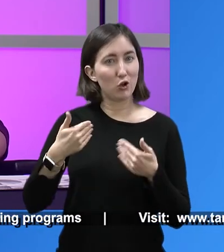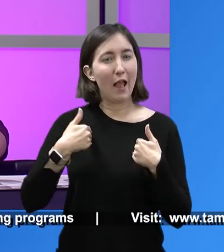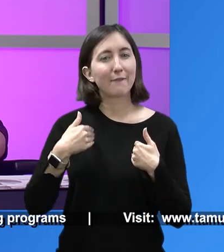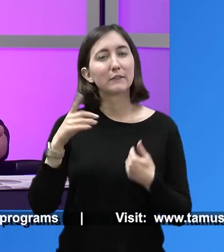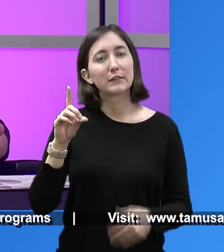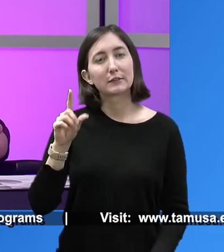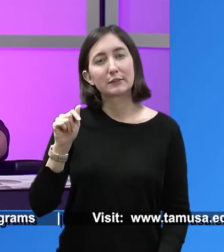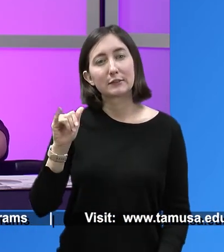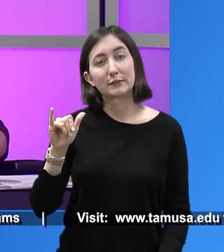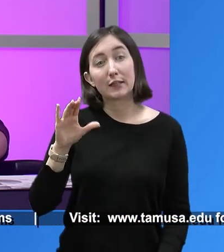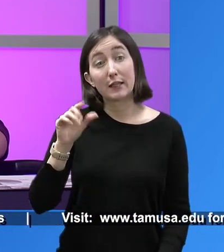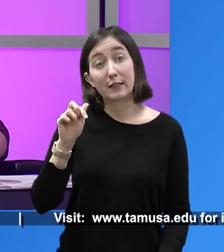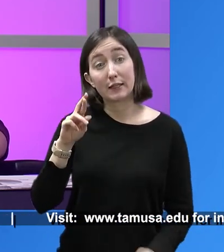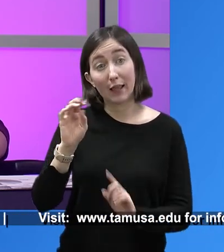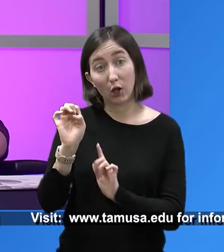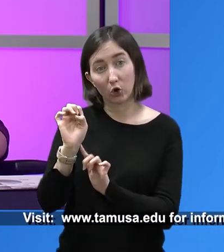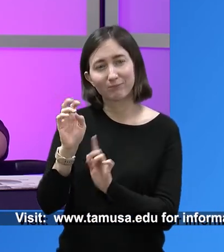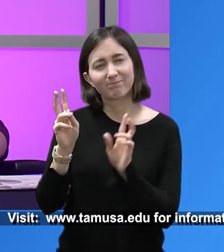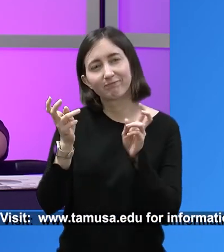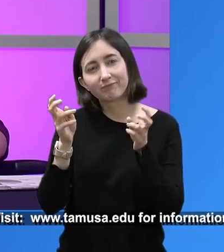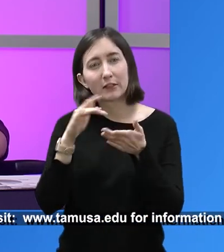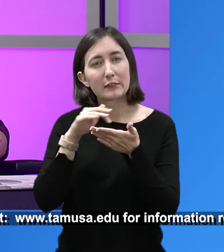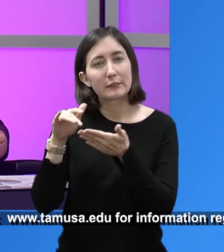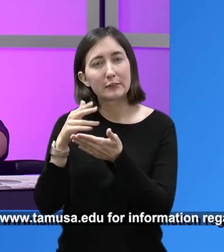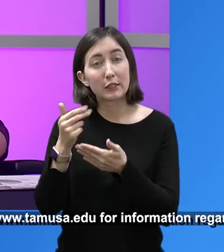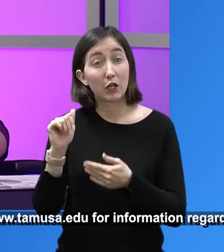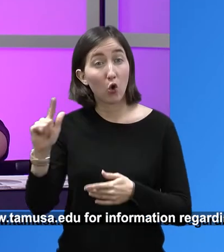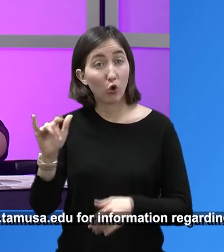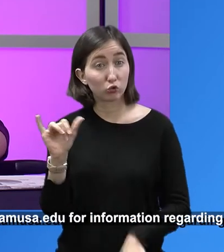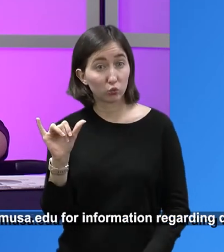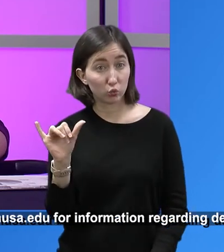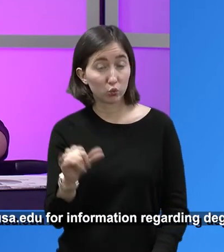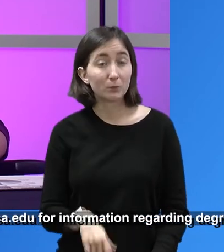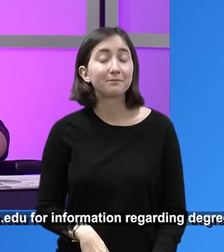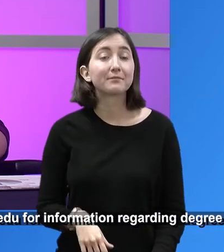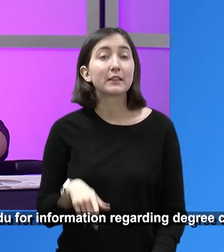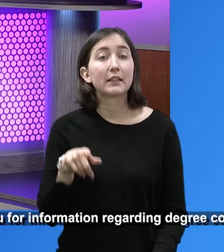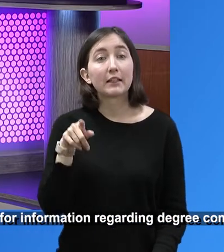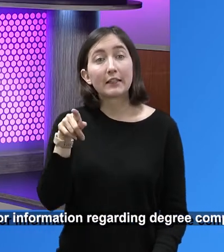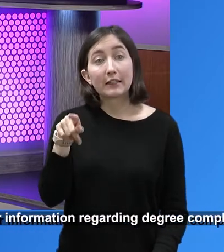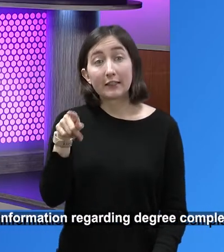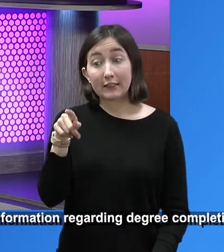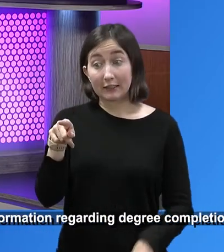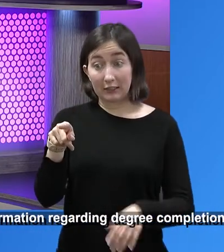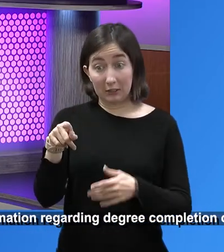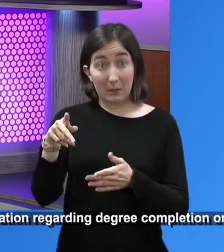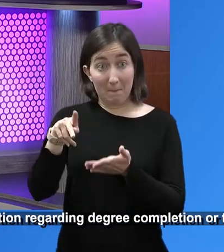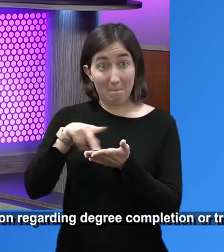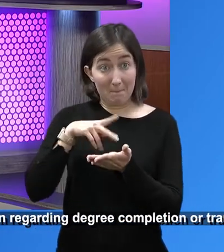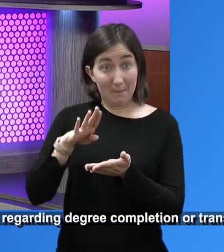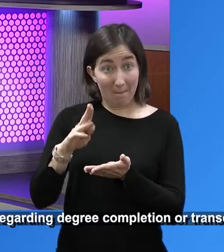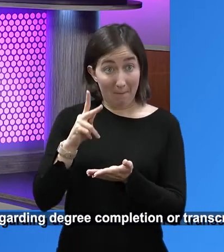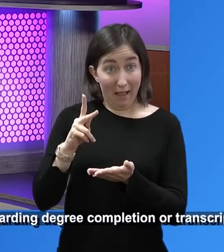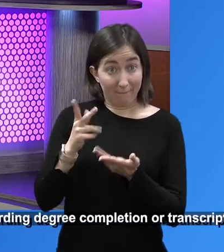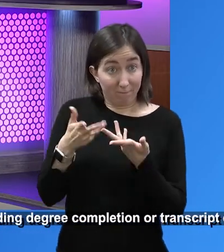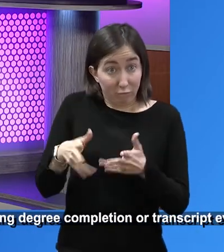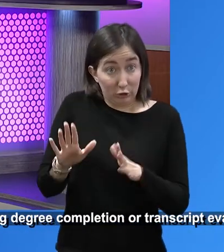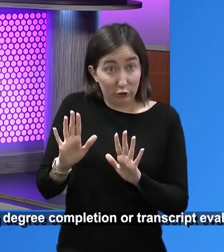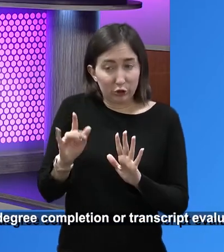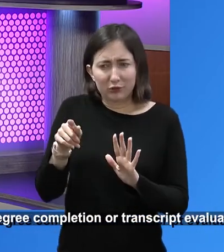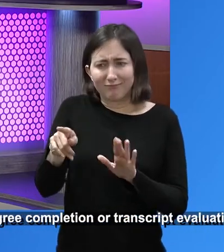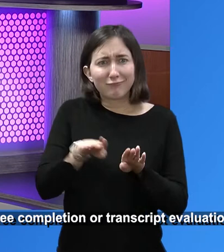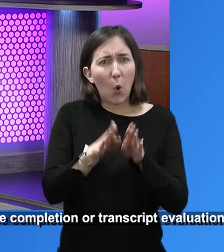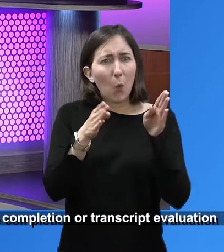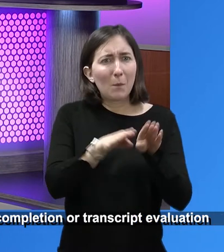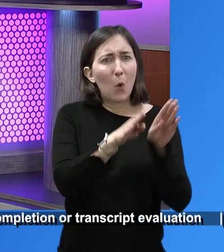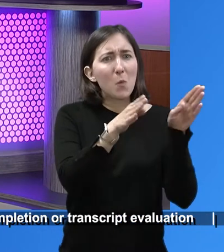well, customer, gentleman here in San Antonio who has a daycare, the study hall. And he was able to not only